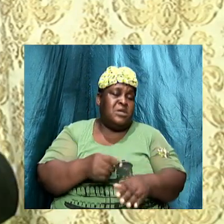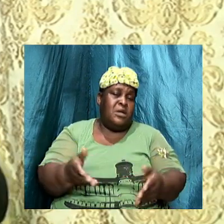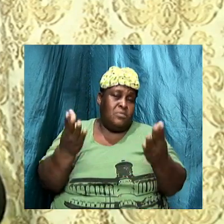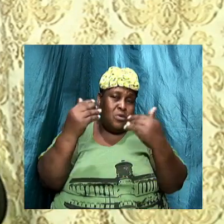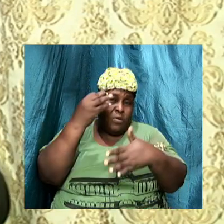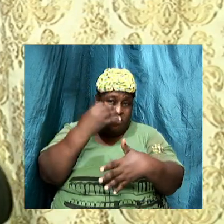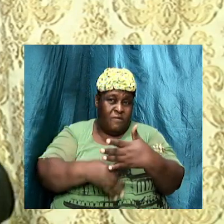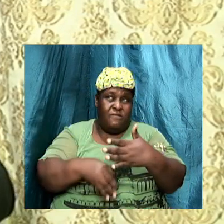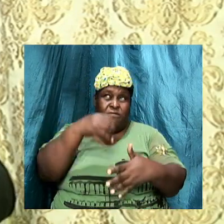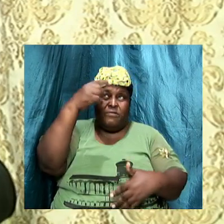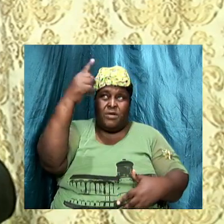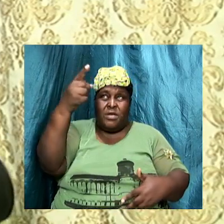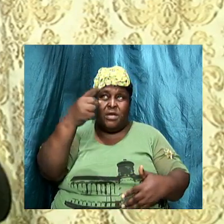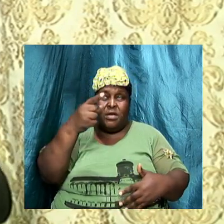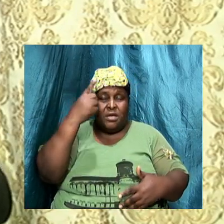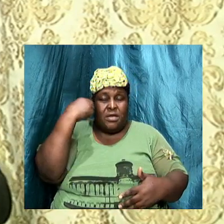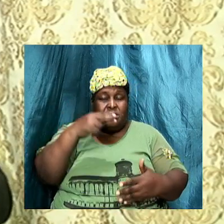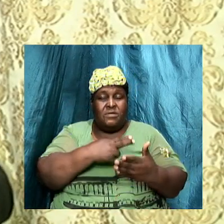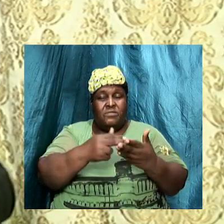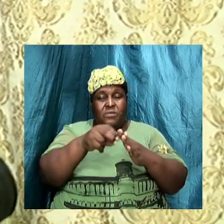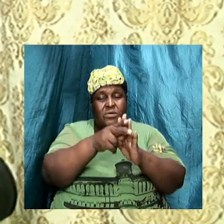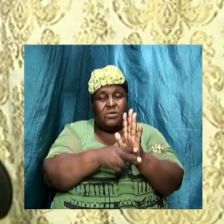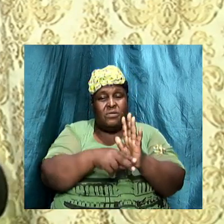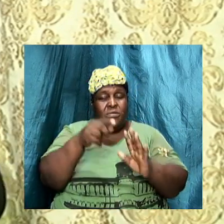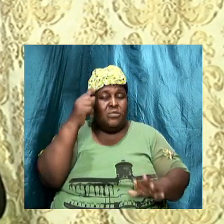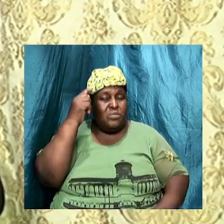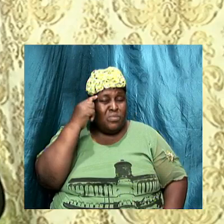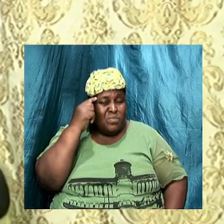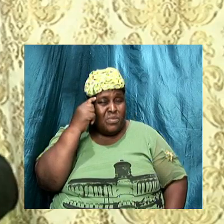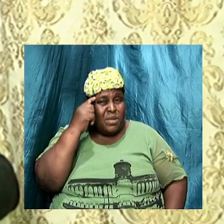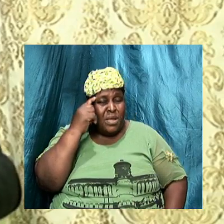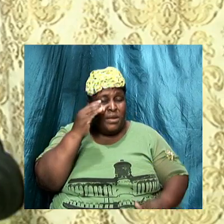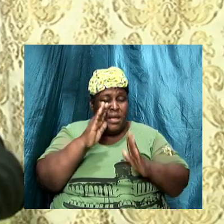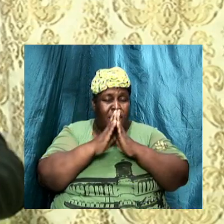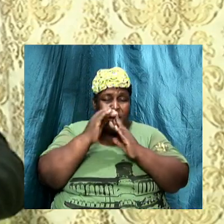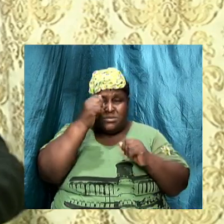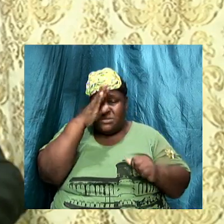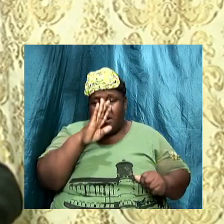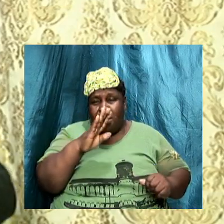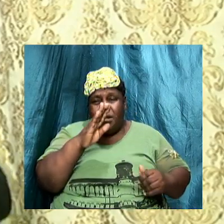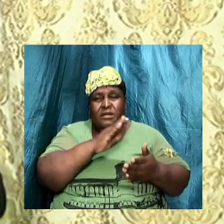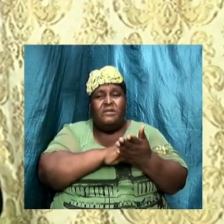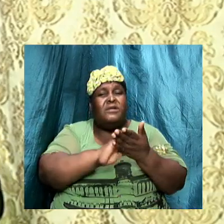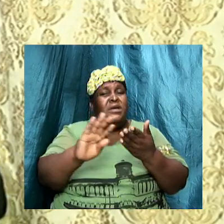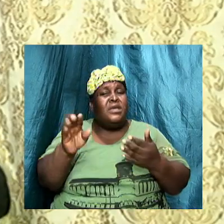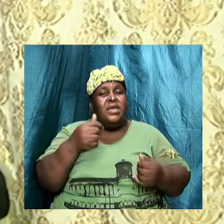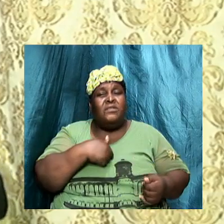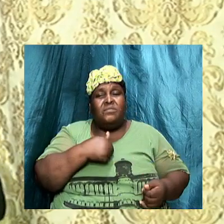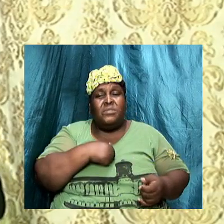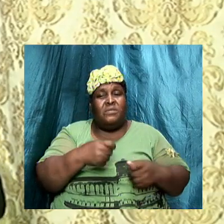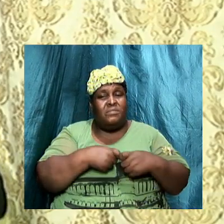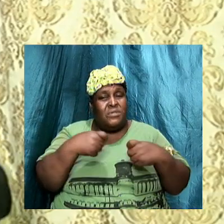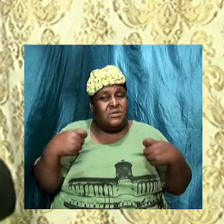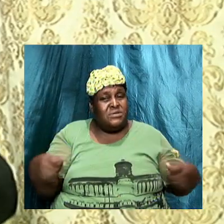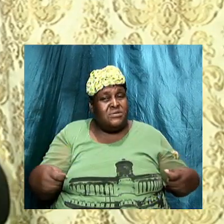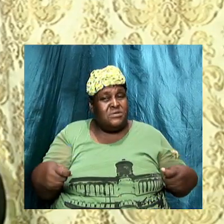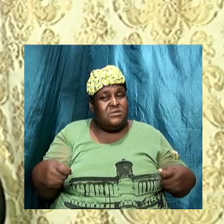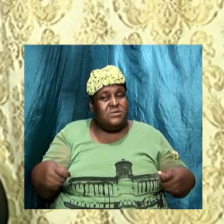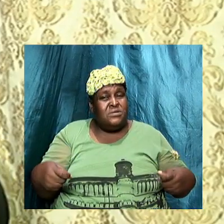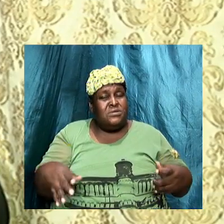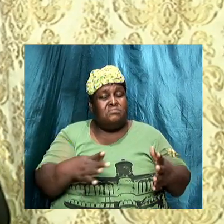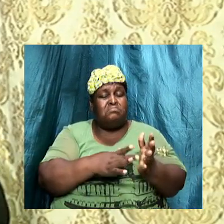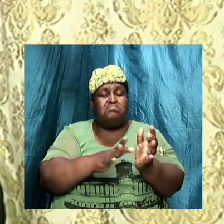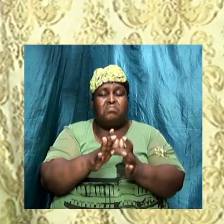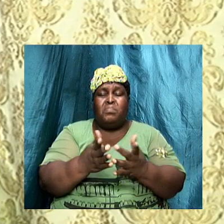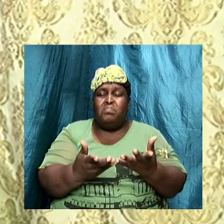because of his holiness, we have to recognize and we have to ask God to, Lord, look here, forgive me of my sins. The Bible